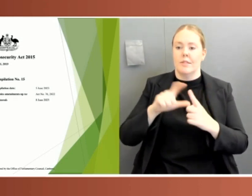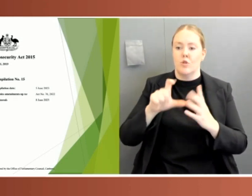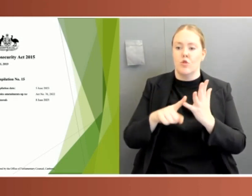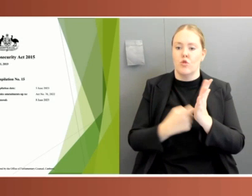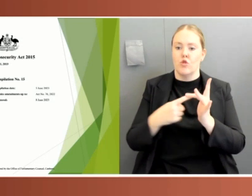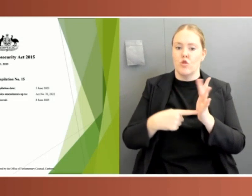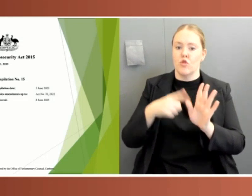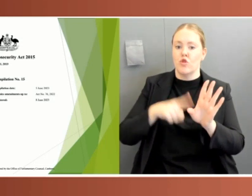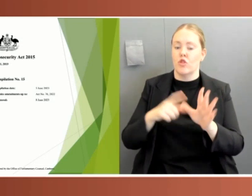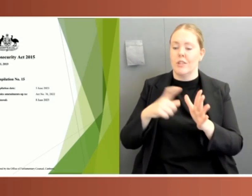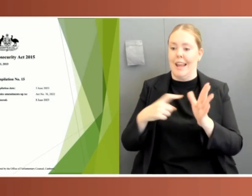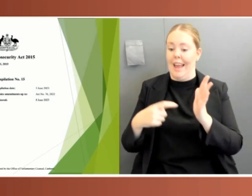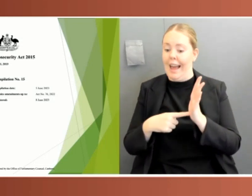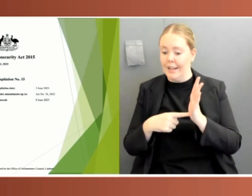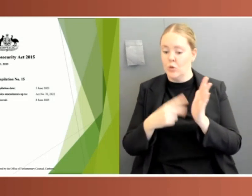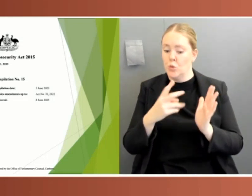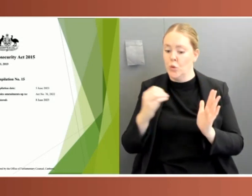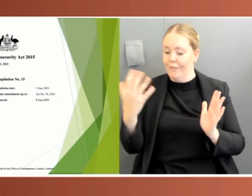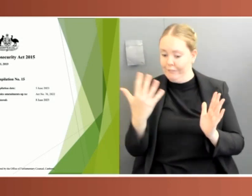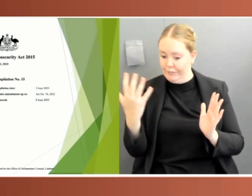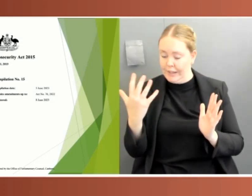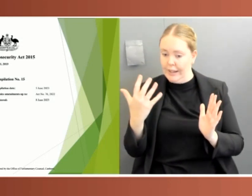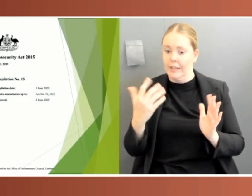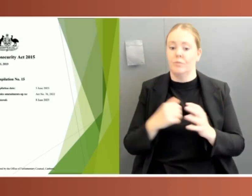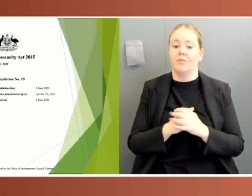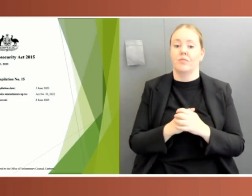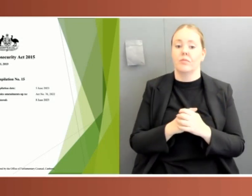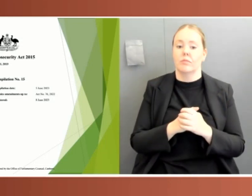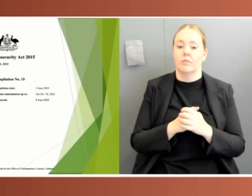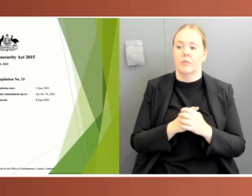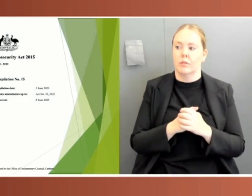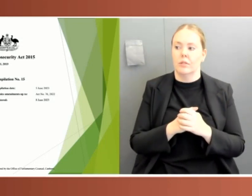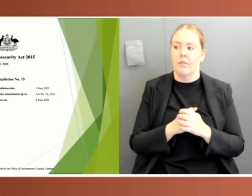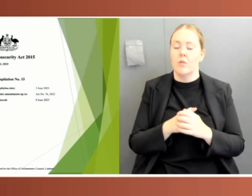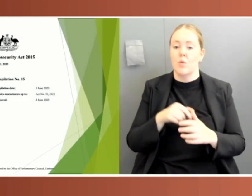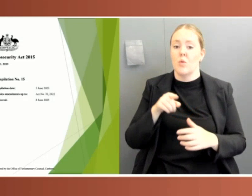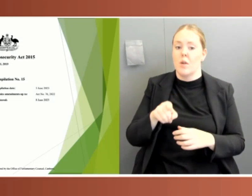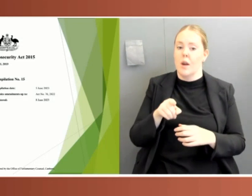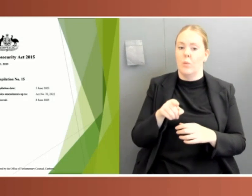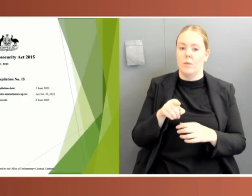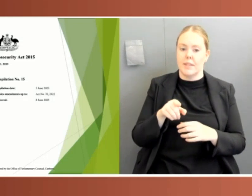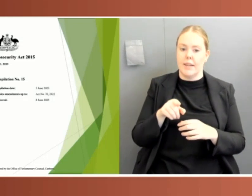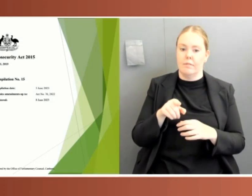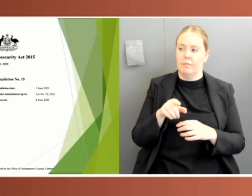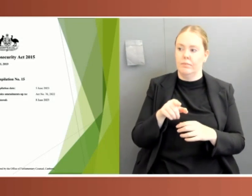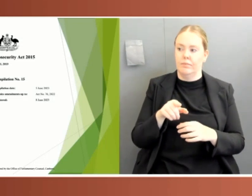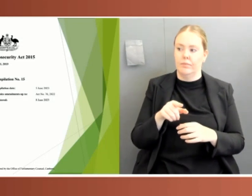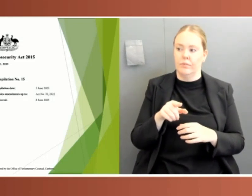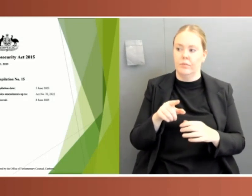January 2020, the Director of Human Biosecurity made a determination adding human coronavirus with pandemic potential as a listed human disease.